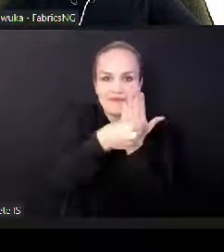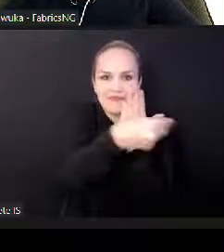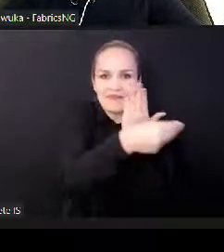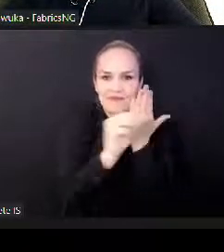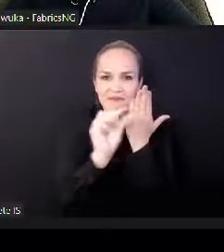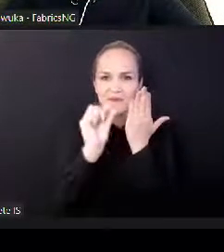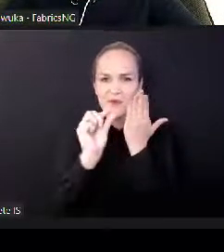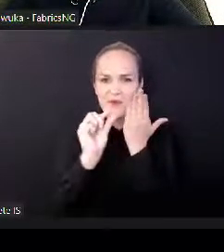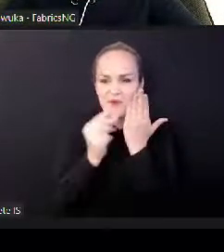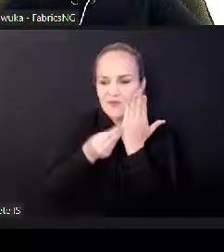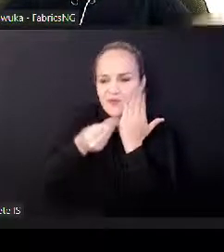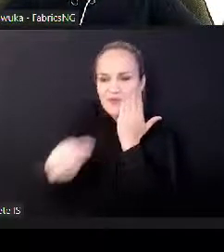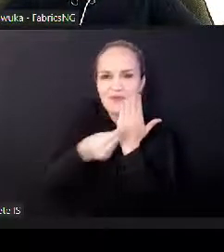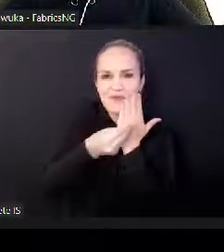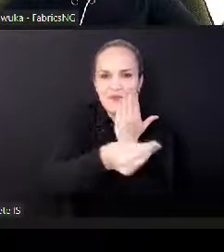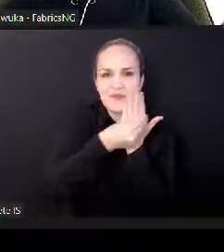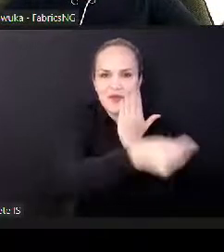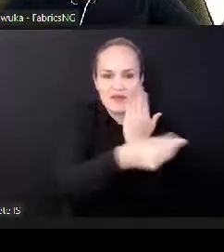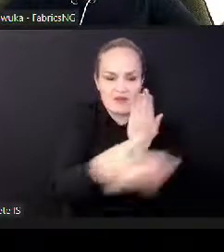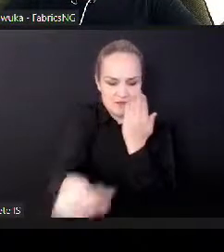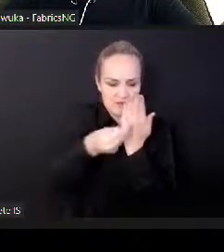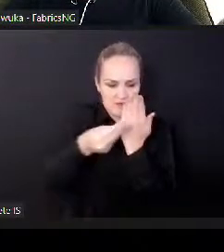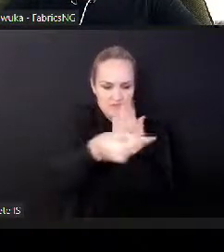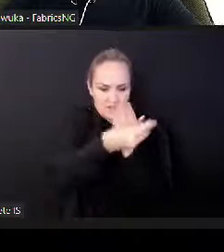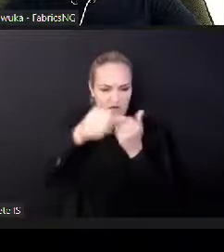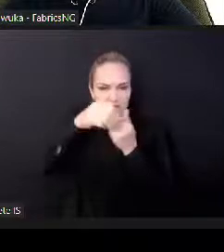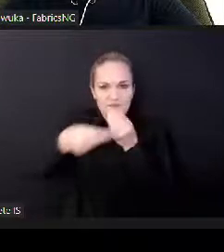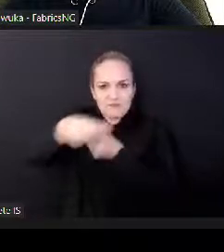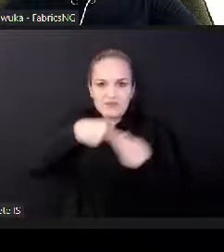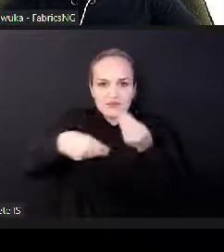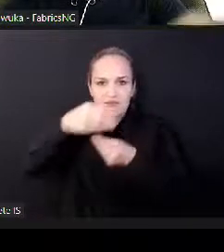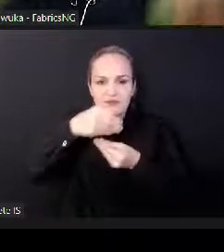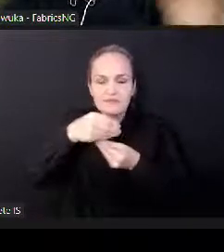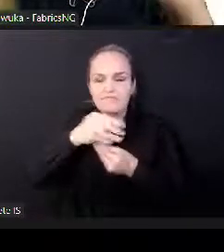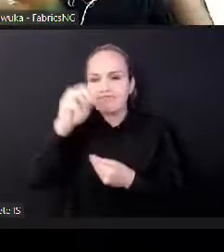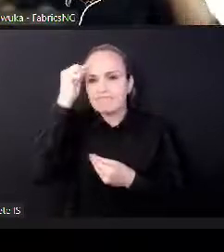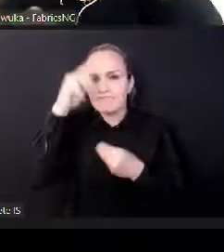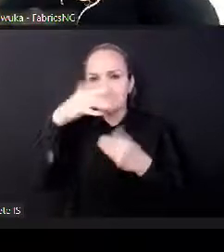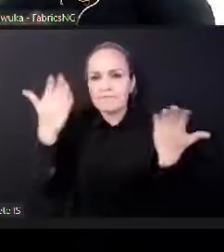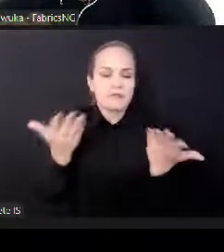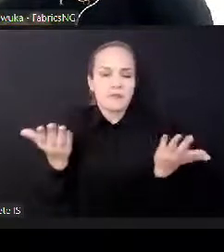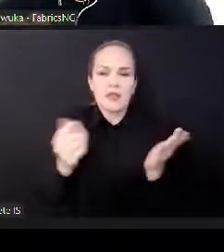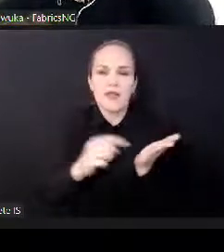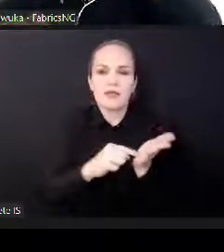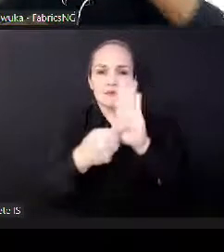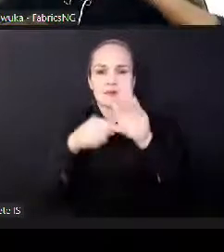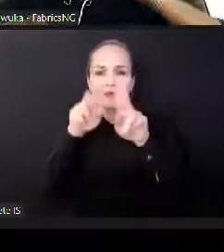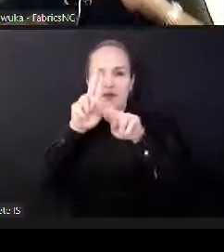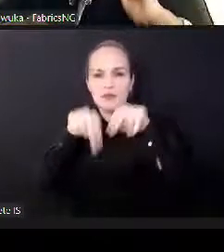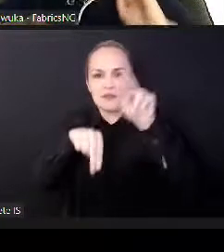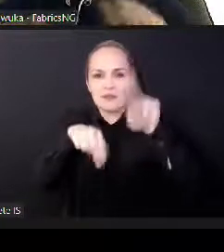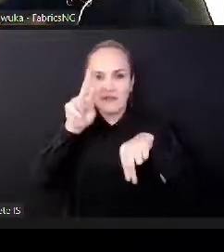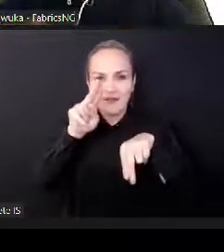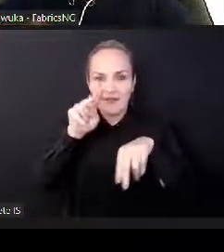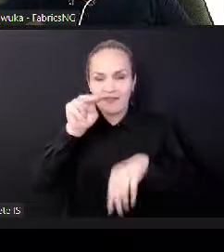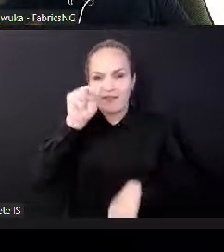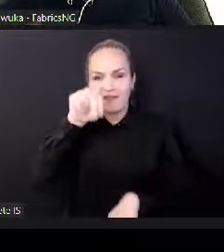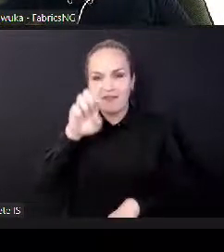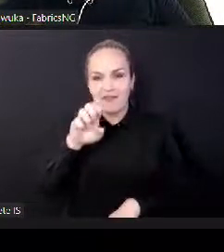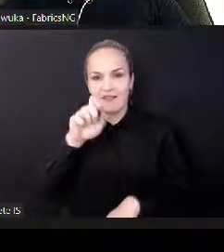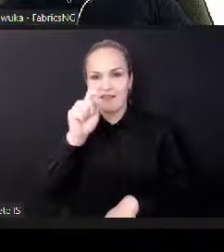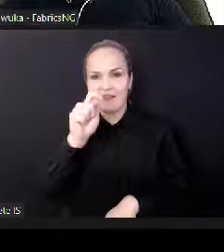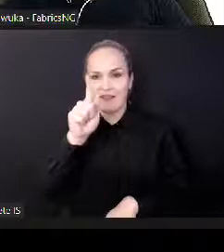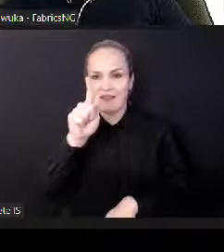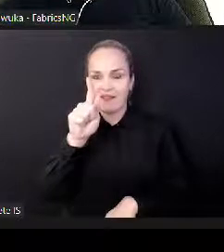of our day, however much we like them. We should also create local platforms that understand our